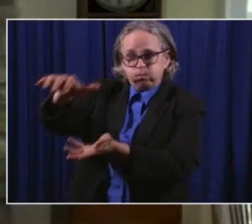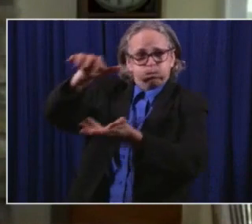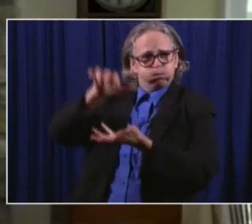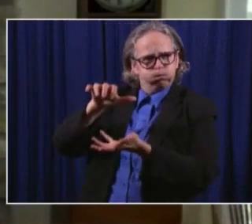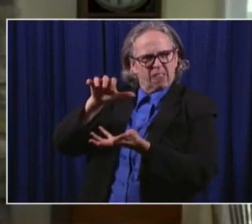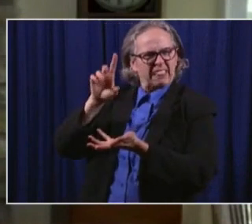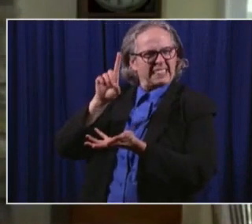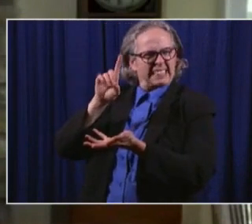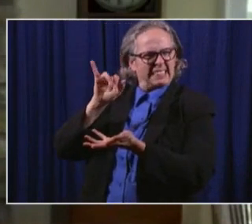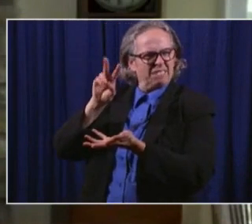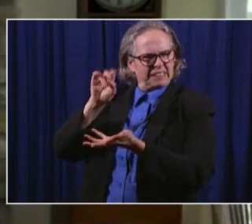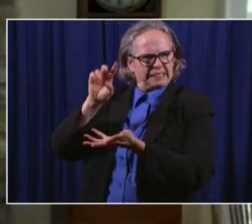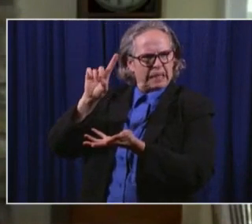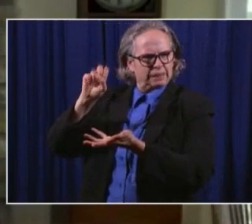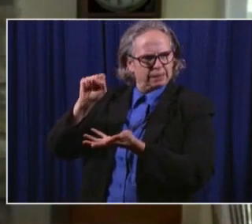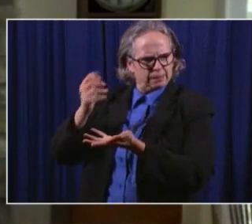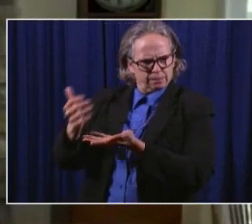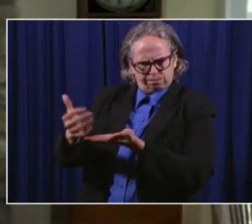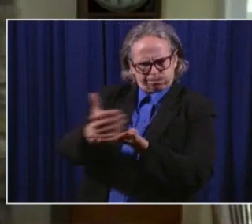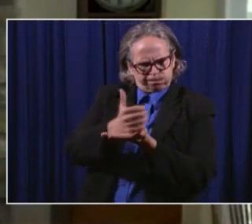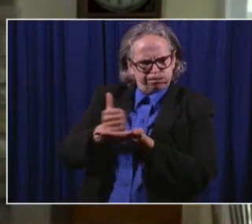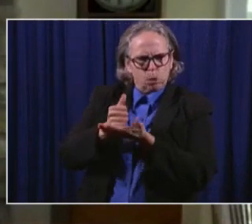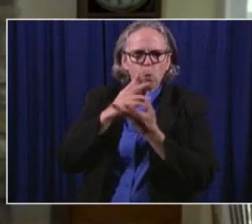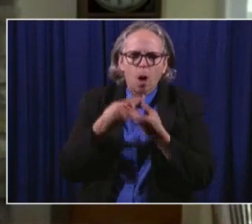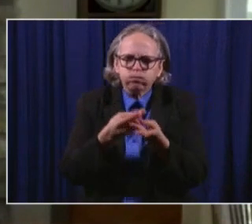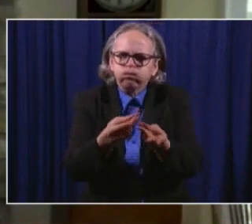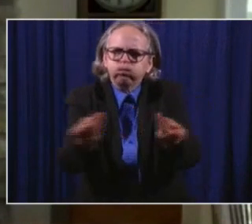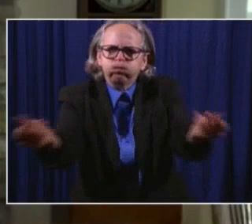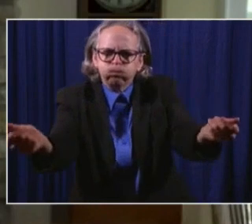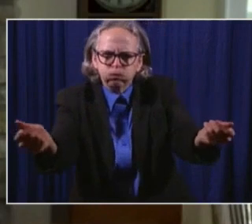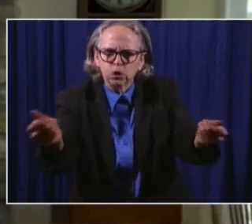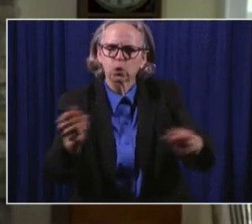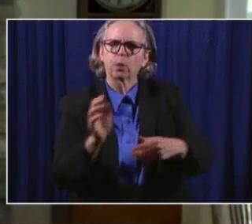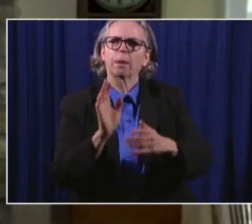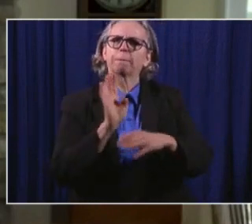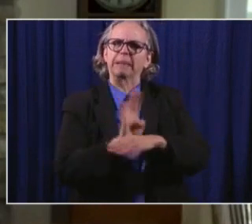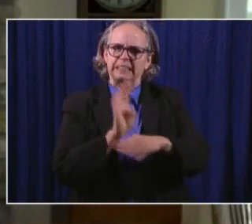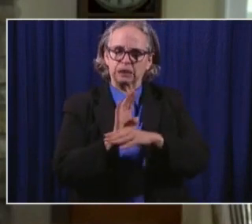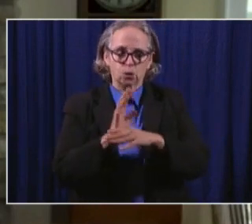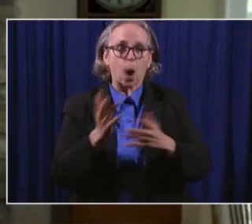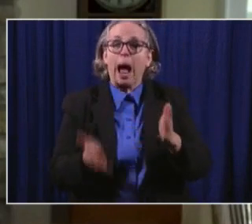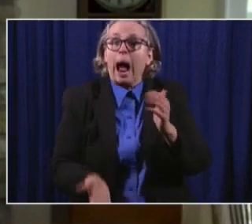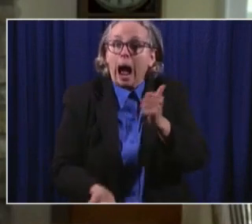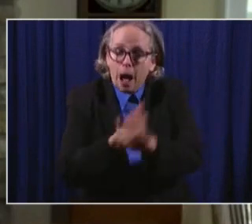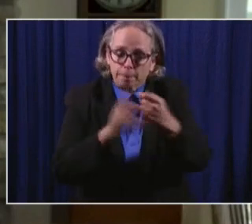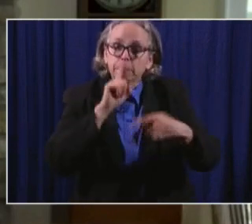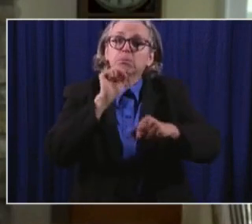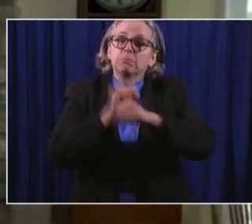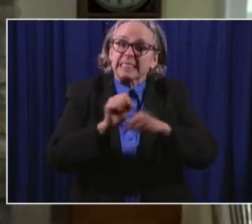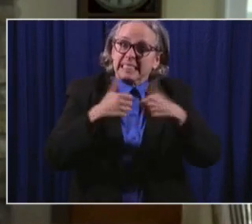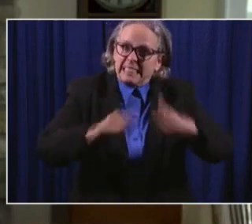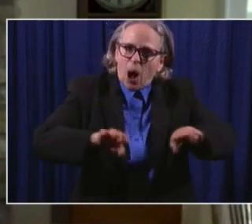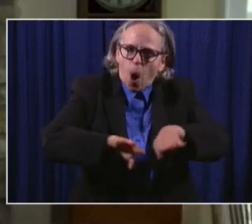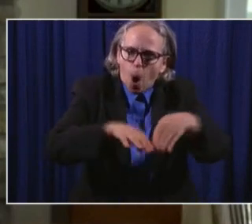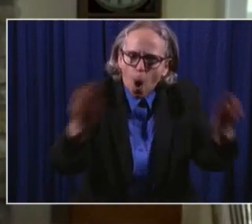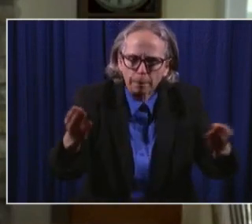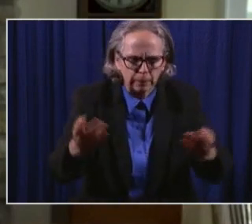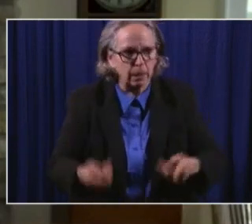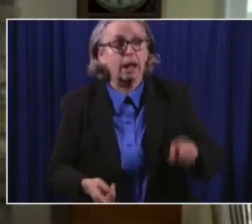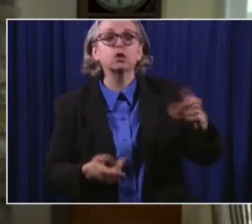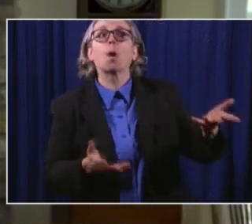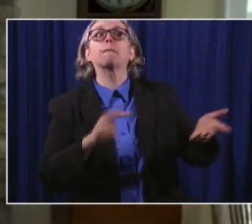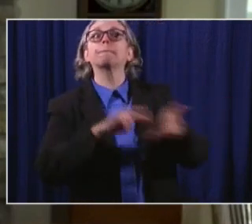open, keep them operating, pump money directly into the economy. In the next few days, the